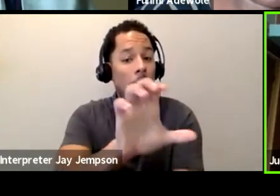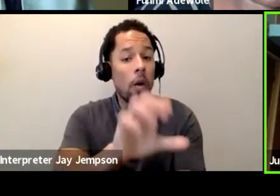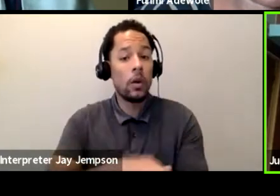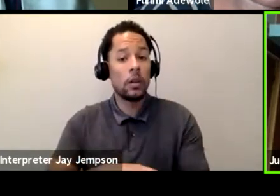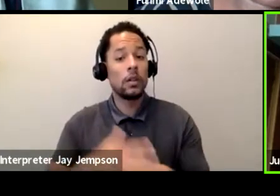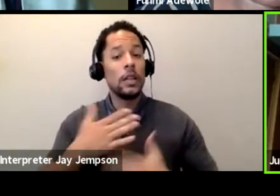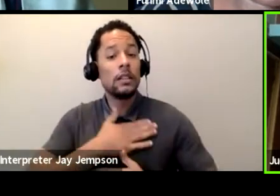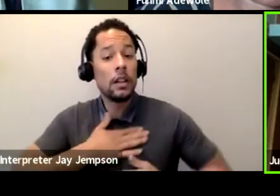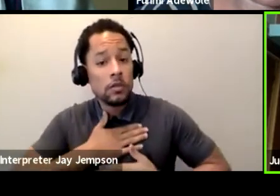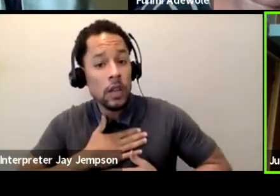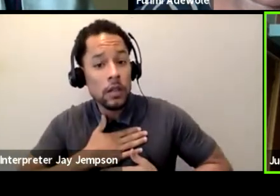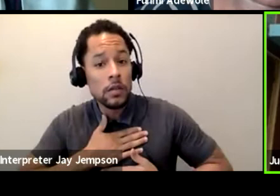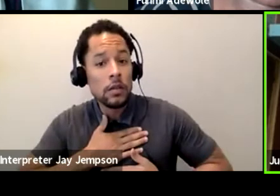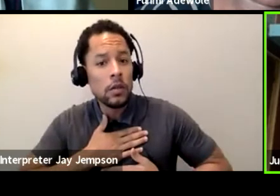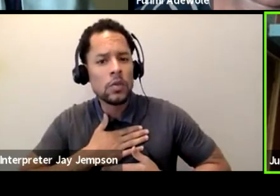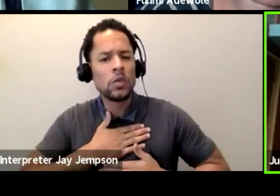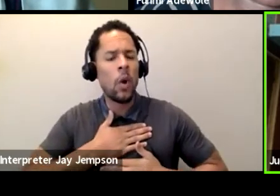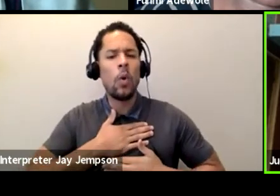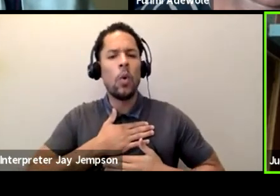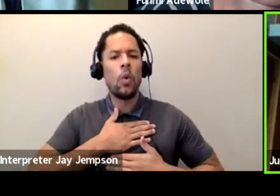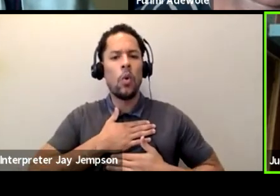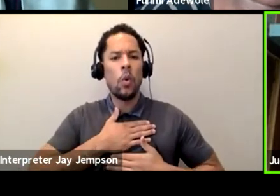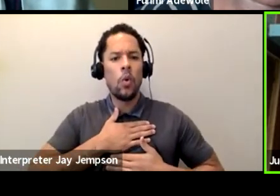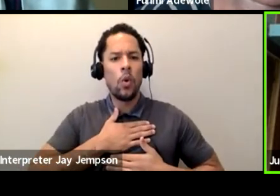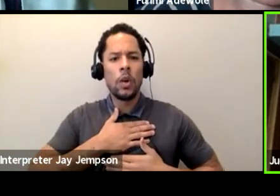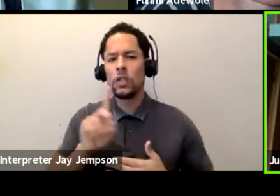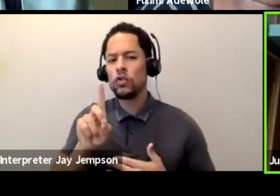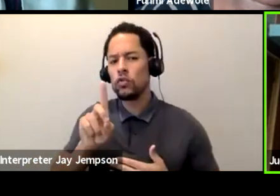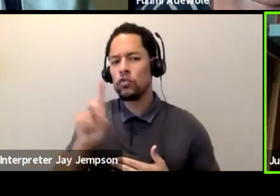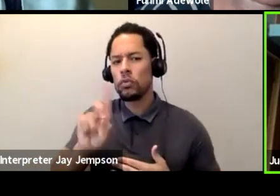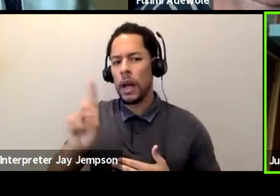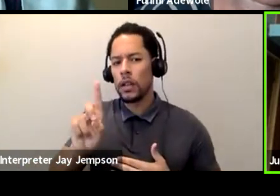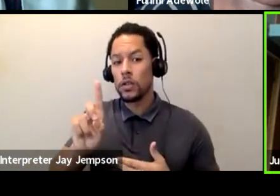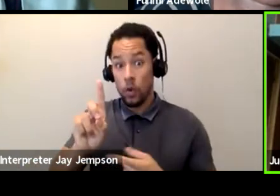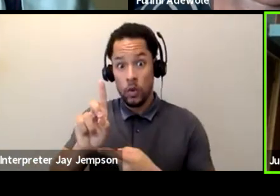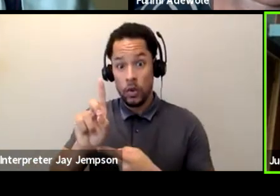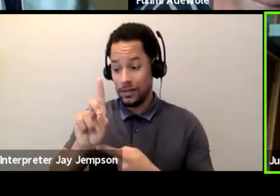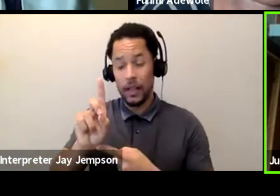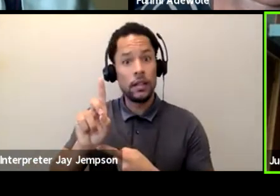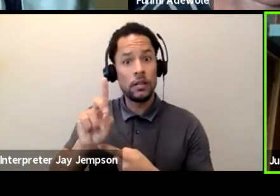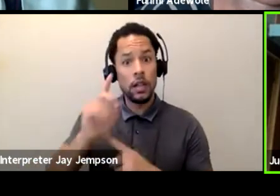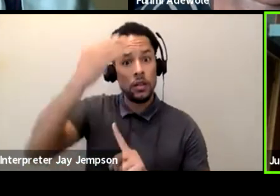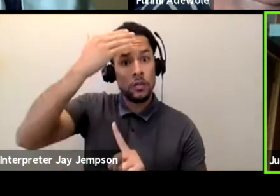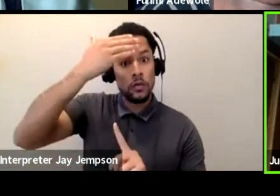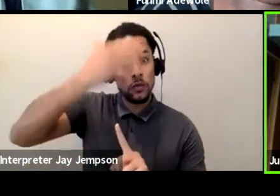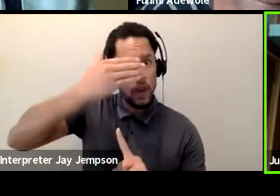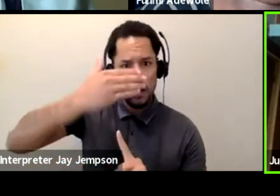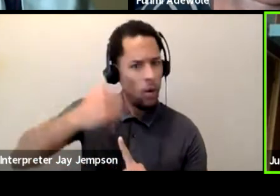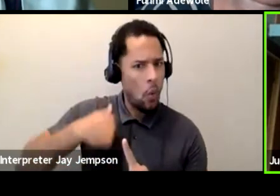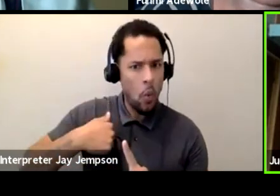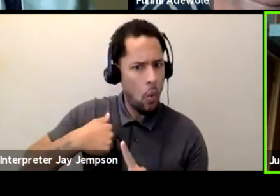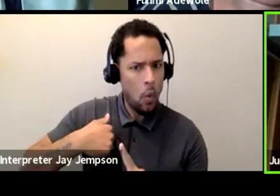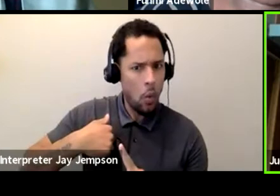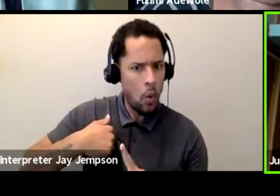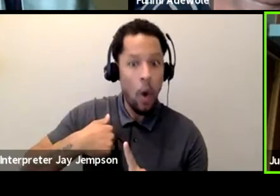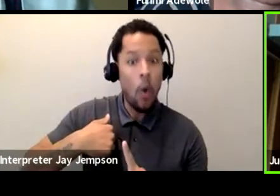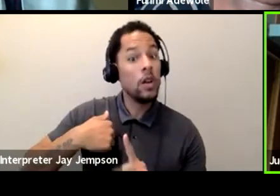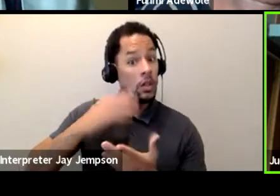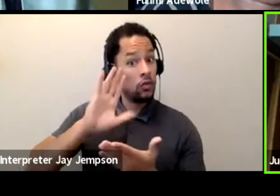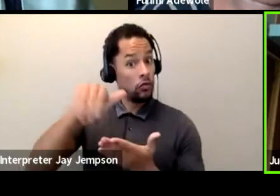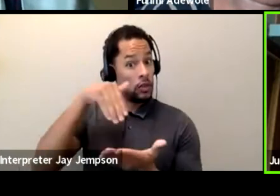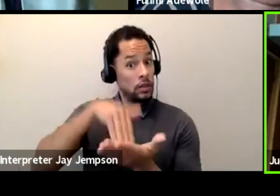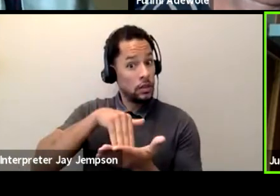central dramatic question? Do we put it in the background? Is it contentious enough that we do not want to put it in the foreground? We don't want to put it right on the nose.